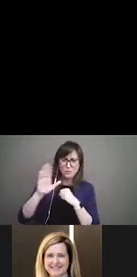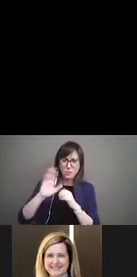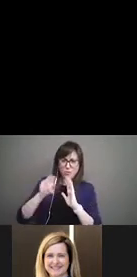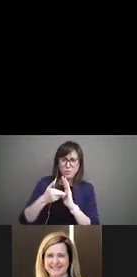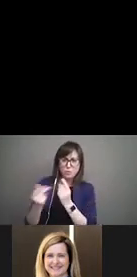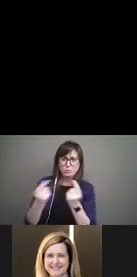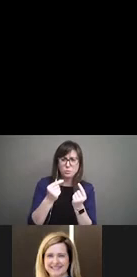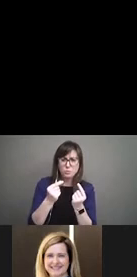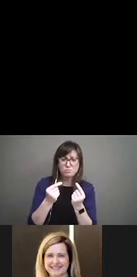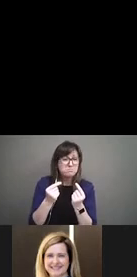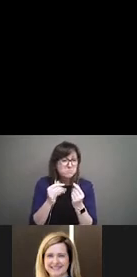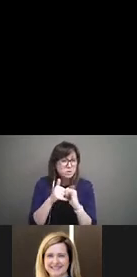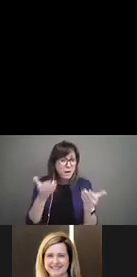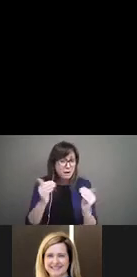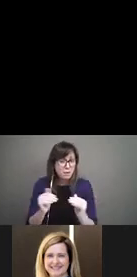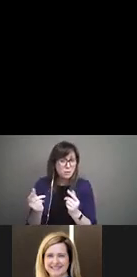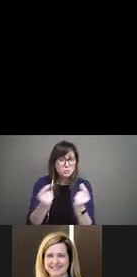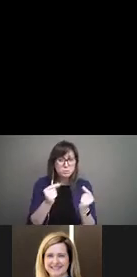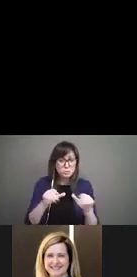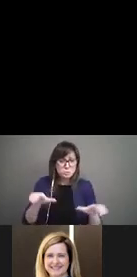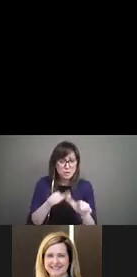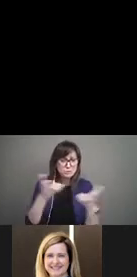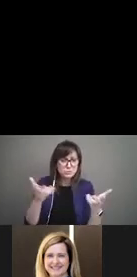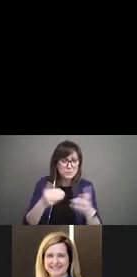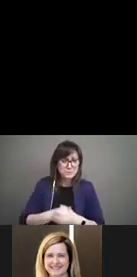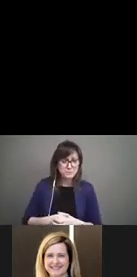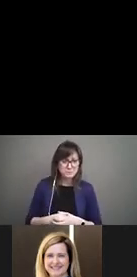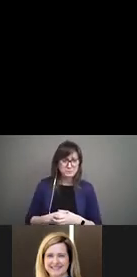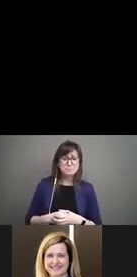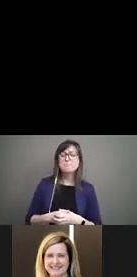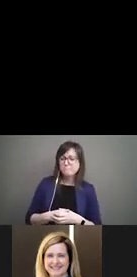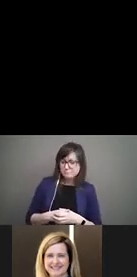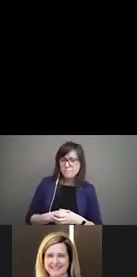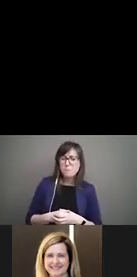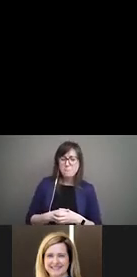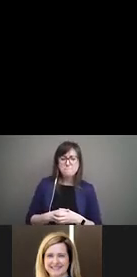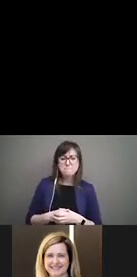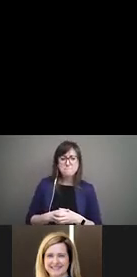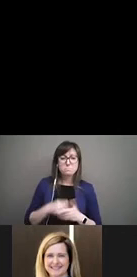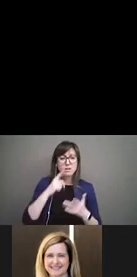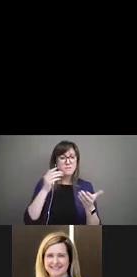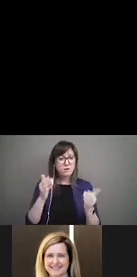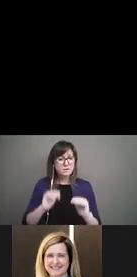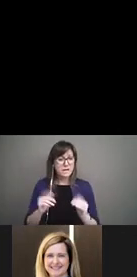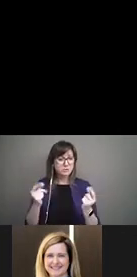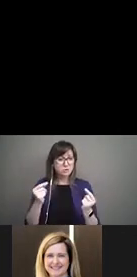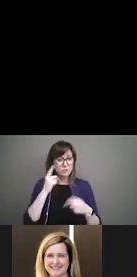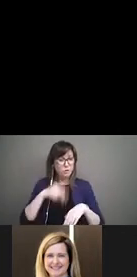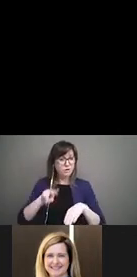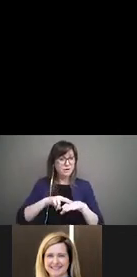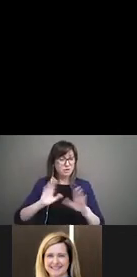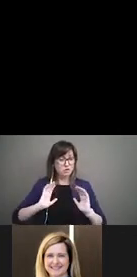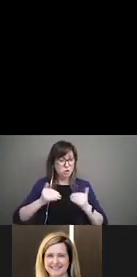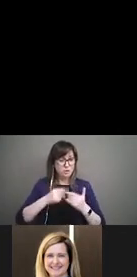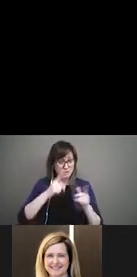to move on to next steps and course of action moving forward. Right. In terms of next steps for national autism strategy,